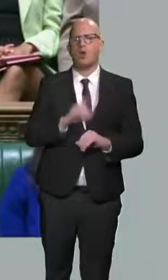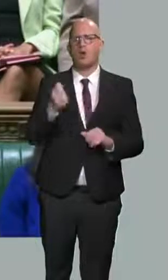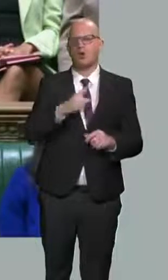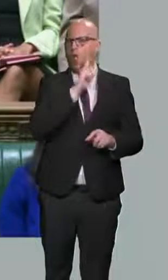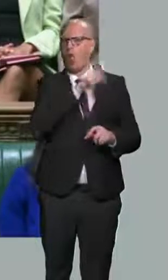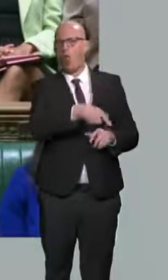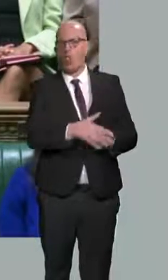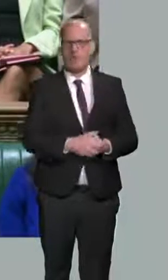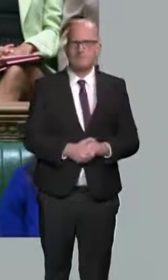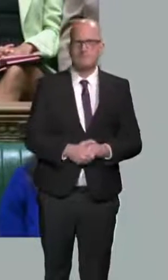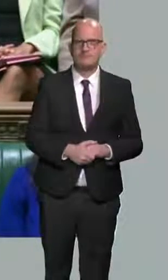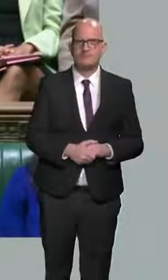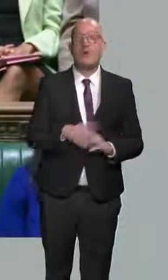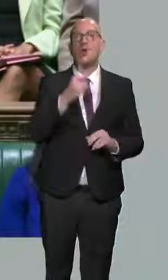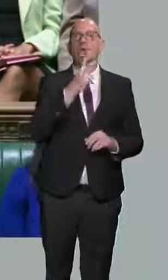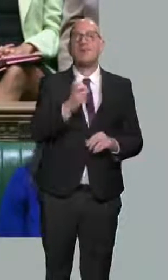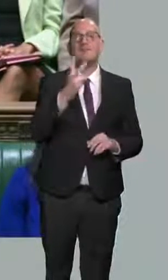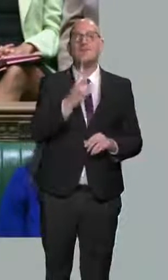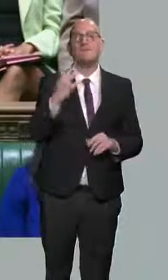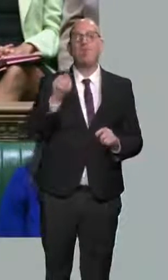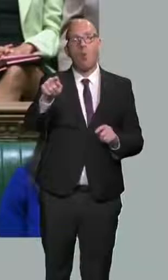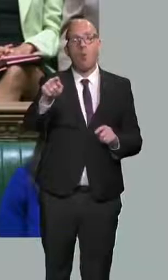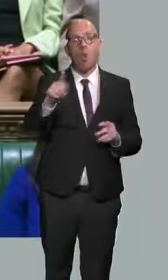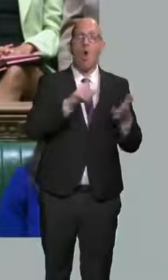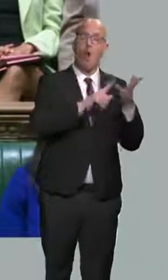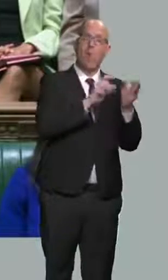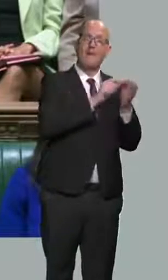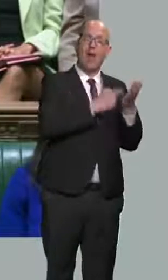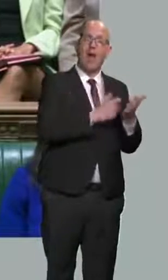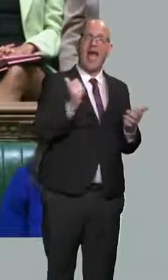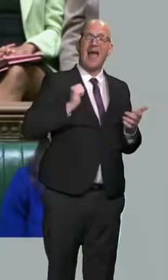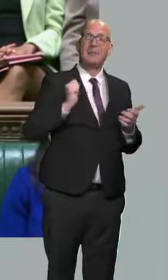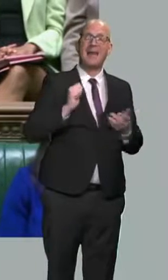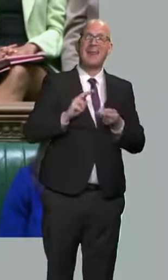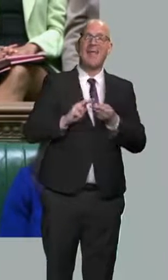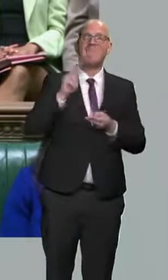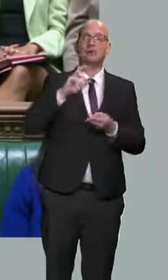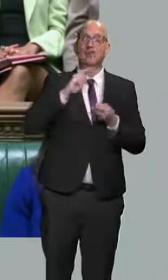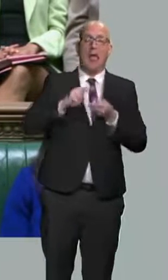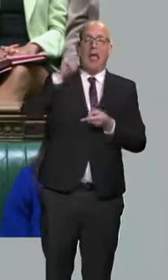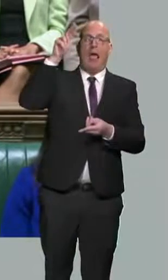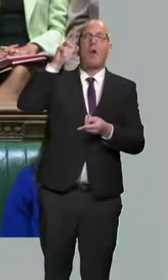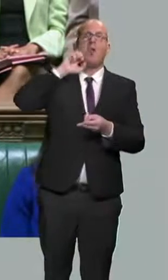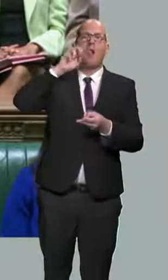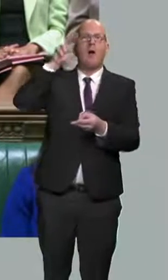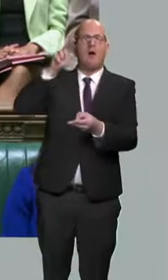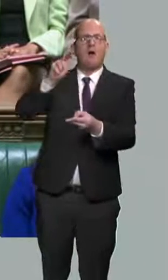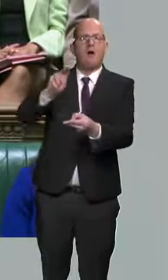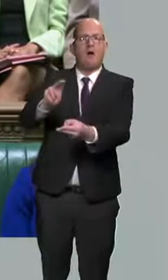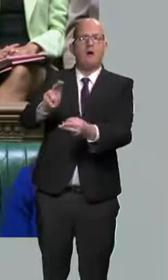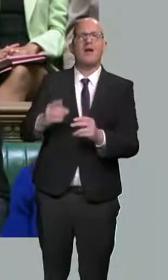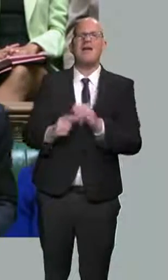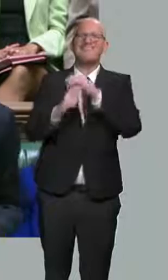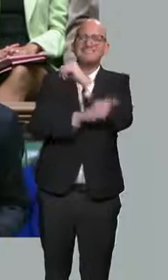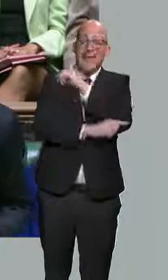2024, the OBR currently expect inflation to be back under control, debt falling